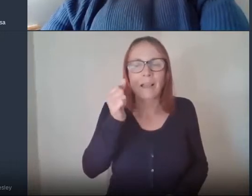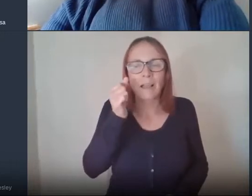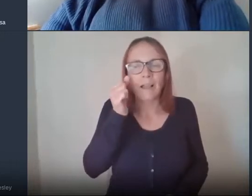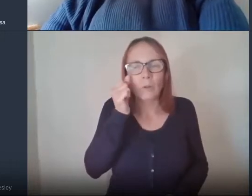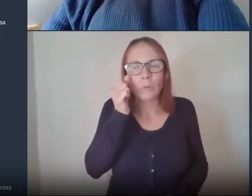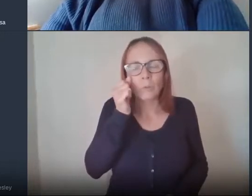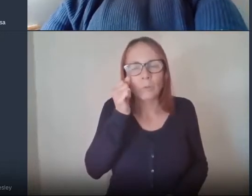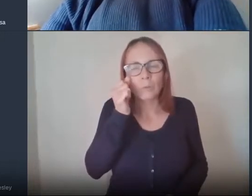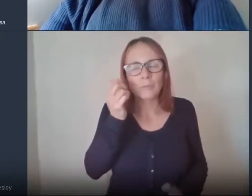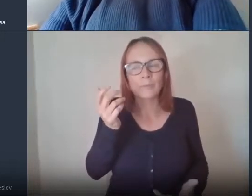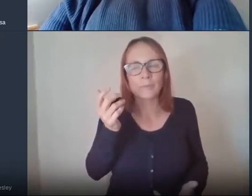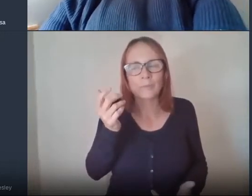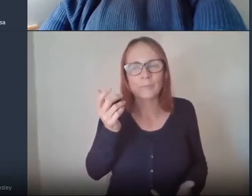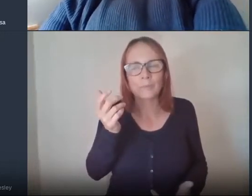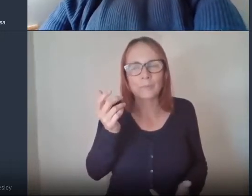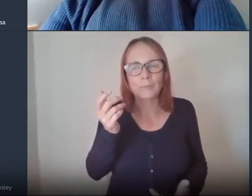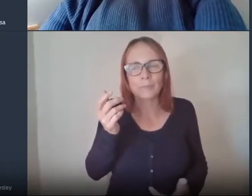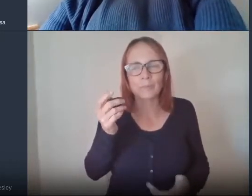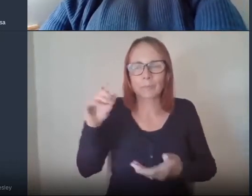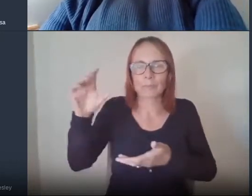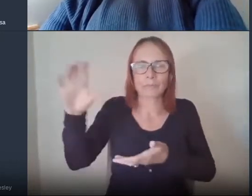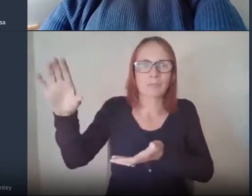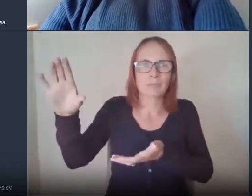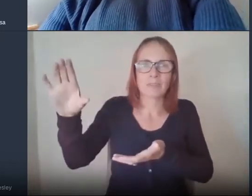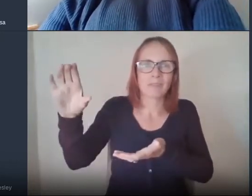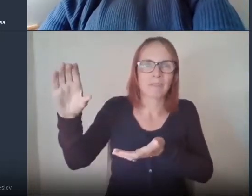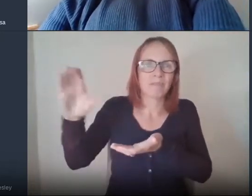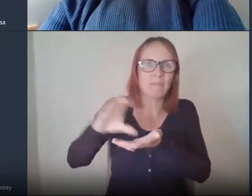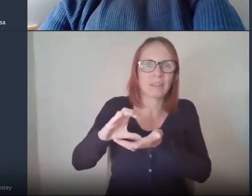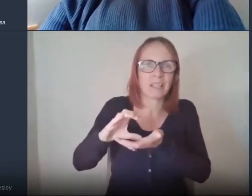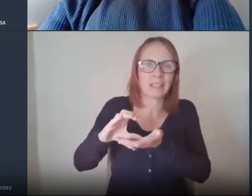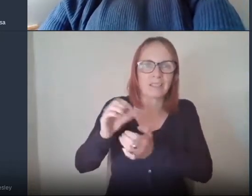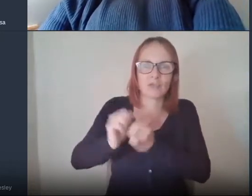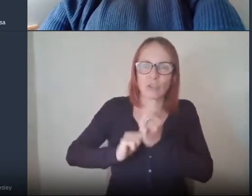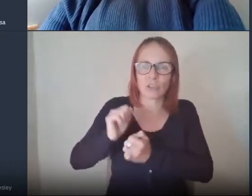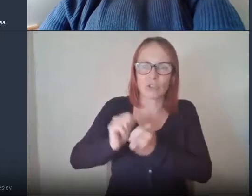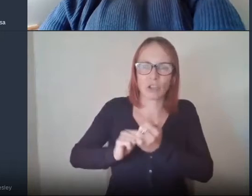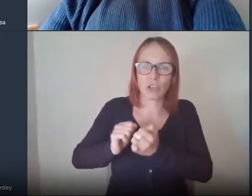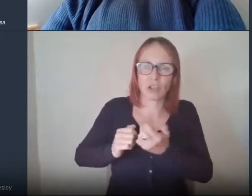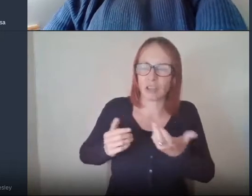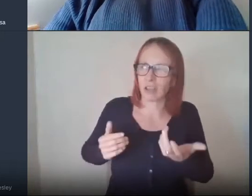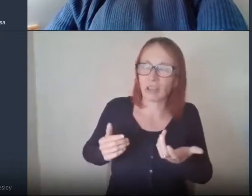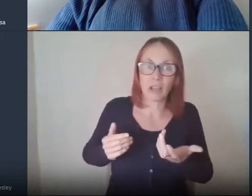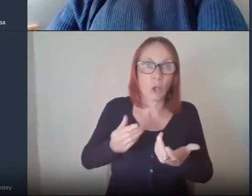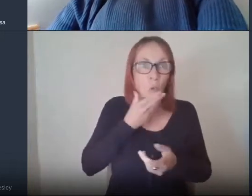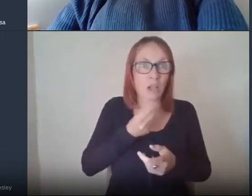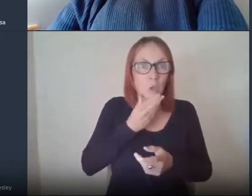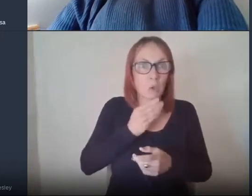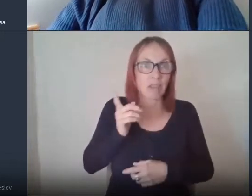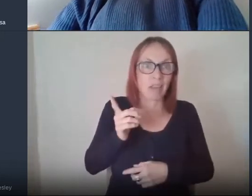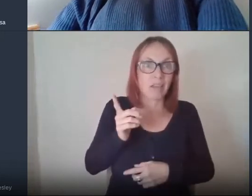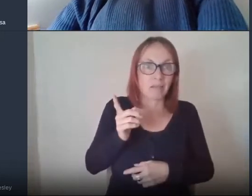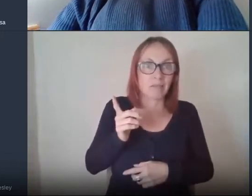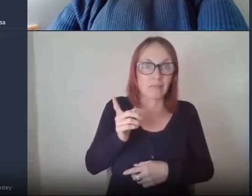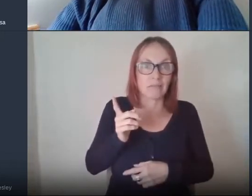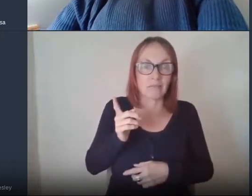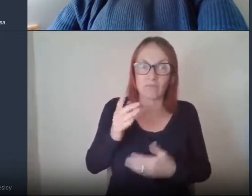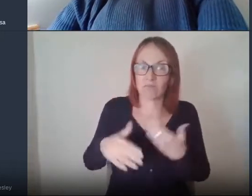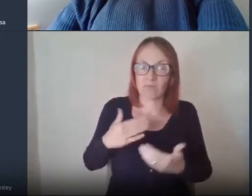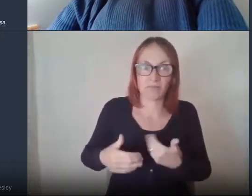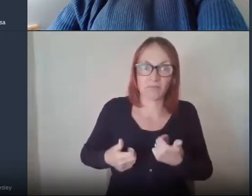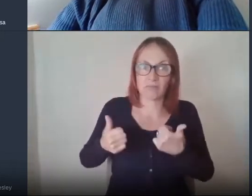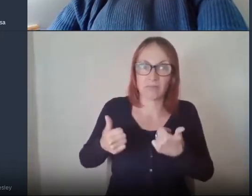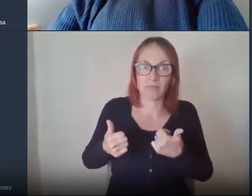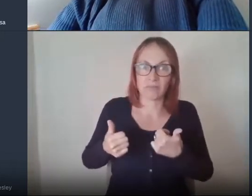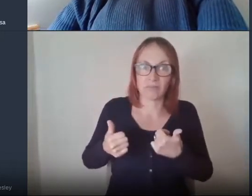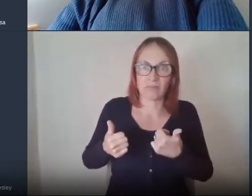the ground structure that we've all got used to um we've all got used to within the sector um is only going in